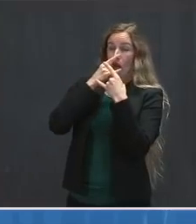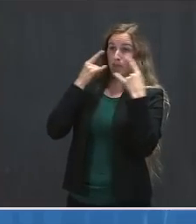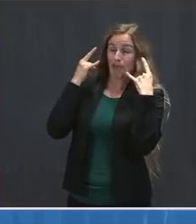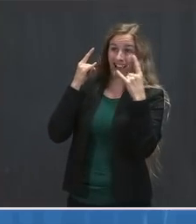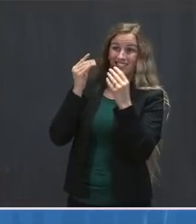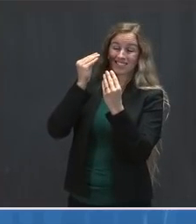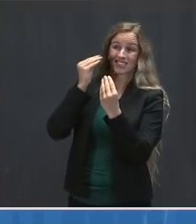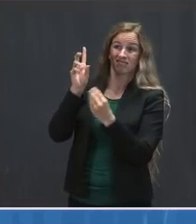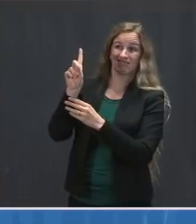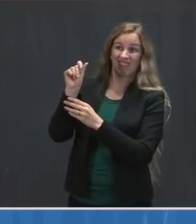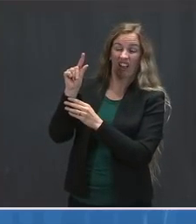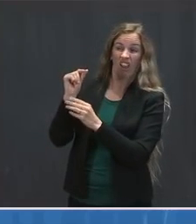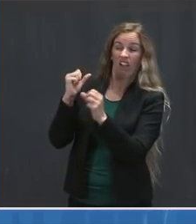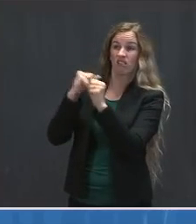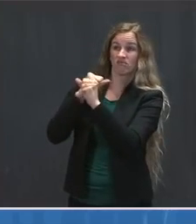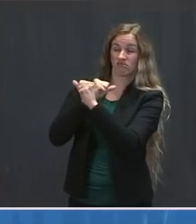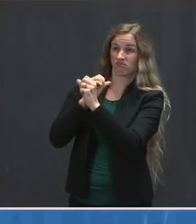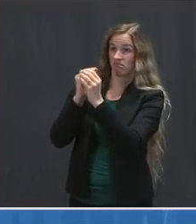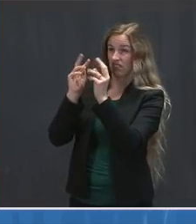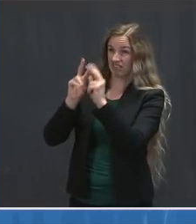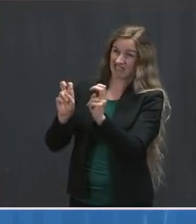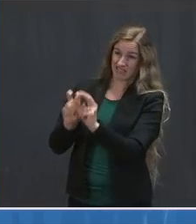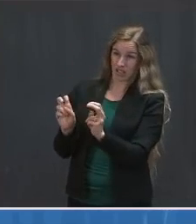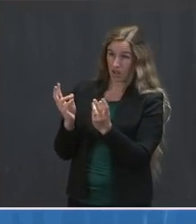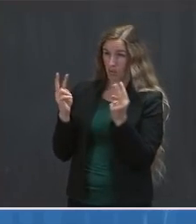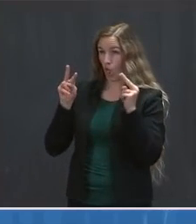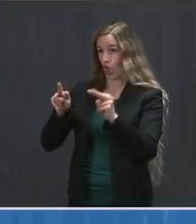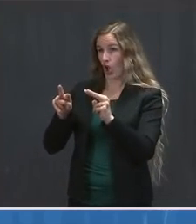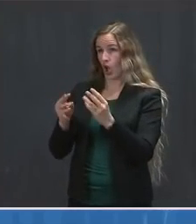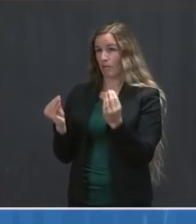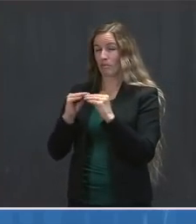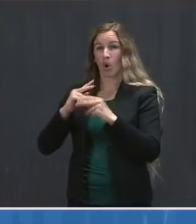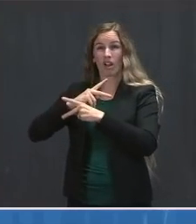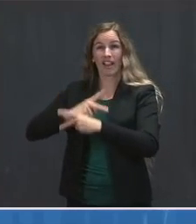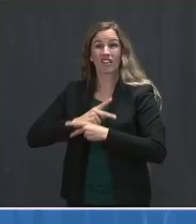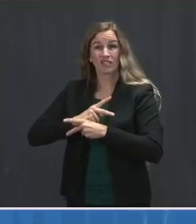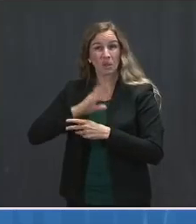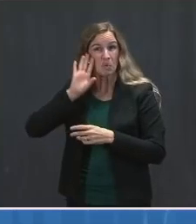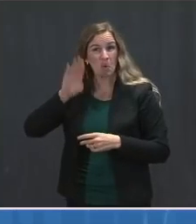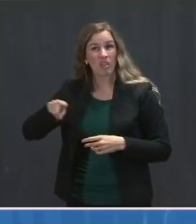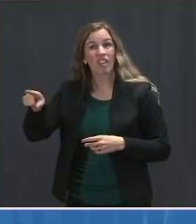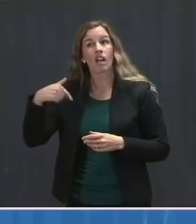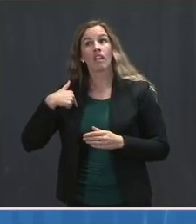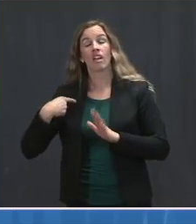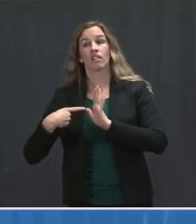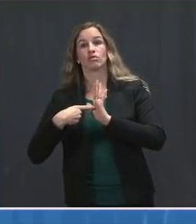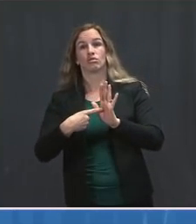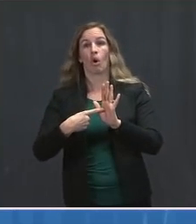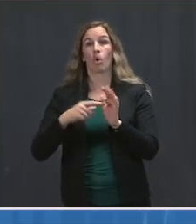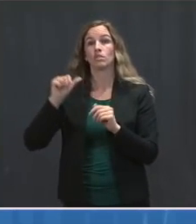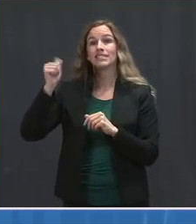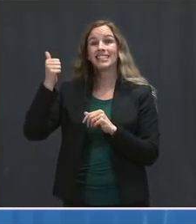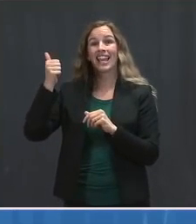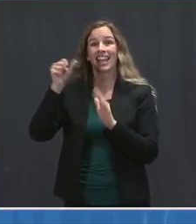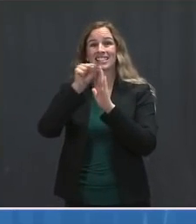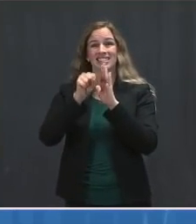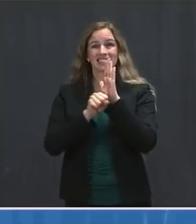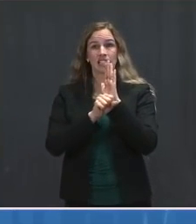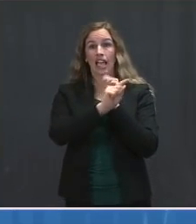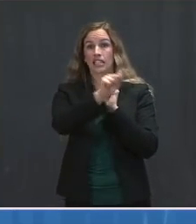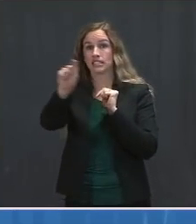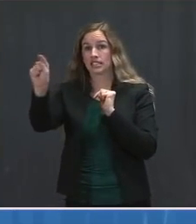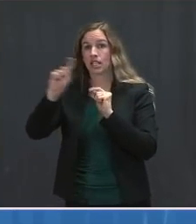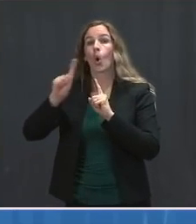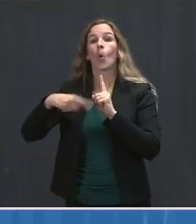As I mentioned earlier, the MMWR that will be coming out today did demonstrate in 10 states that when mask